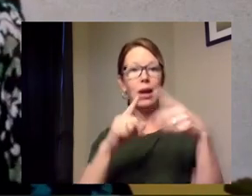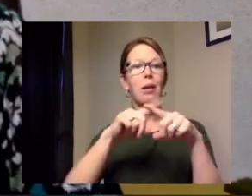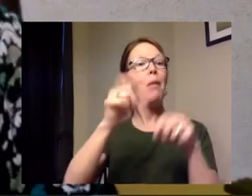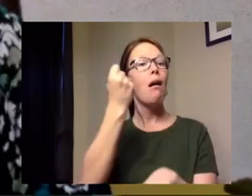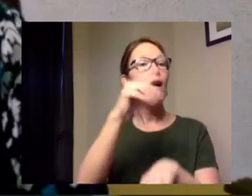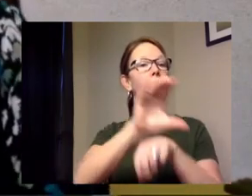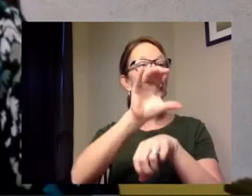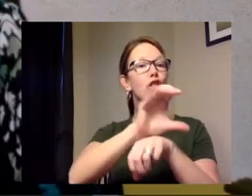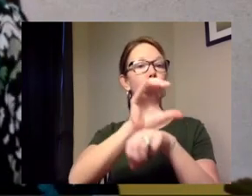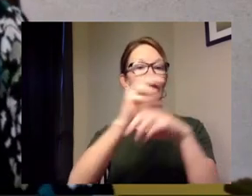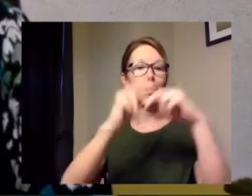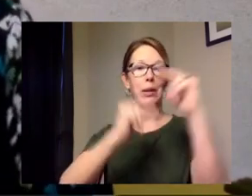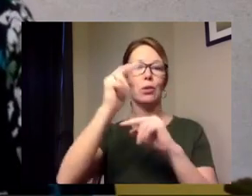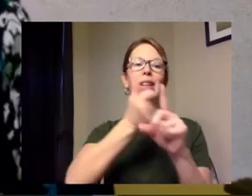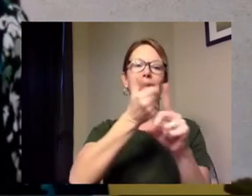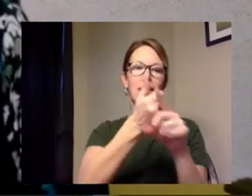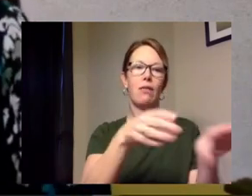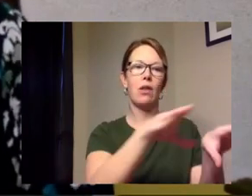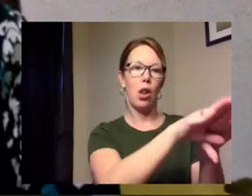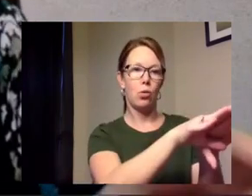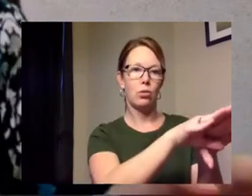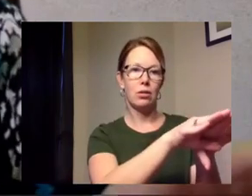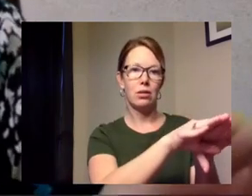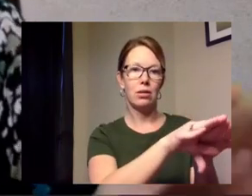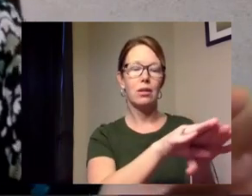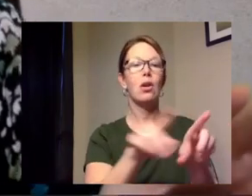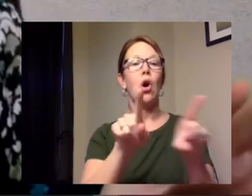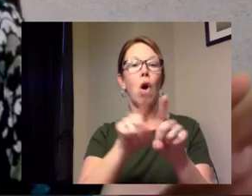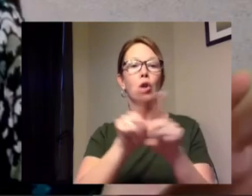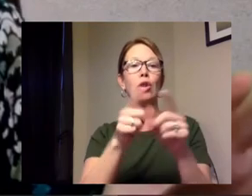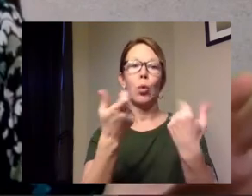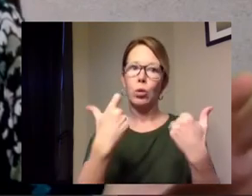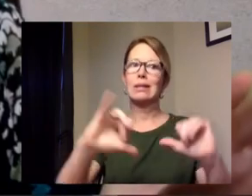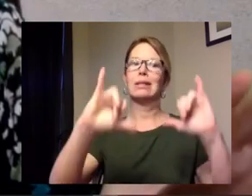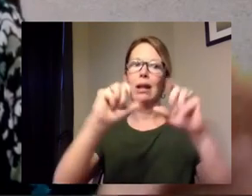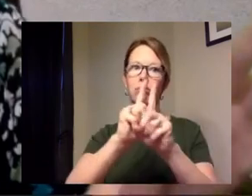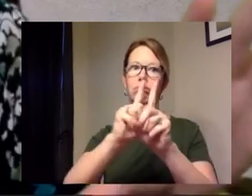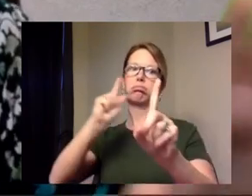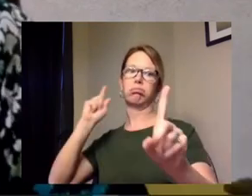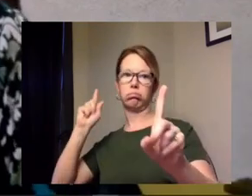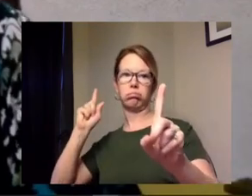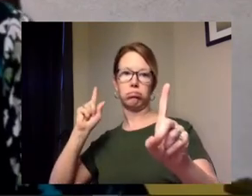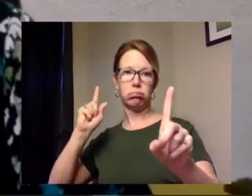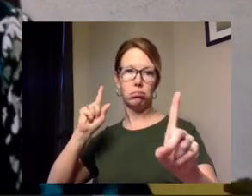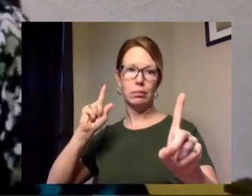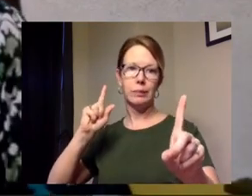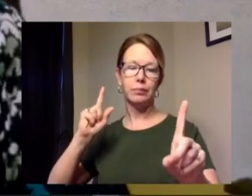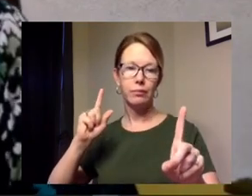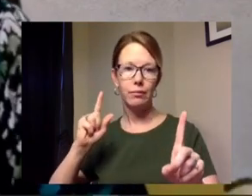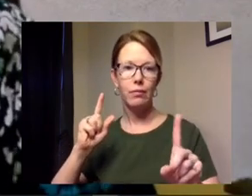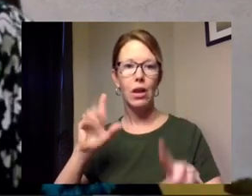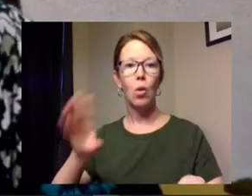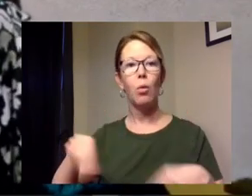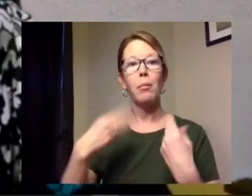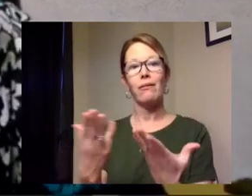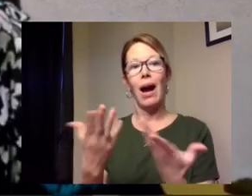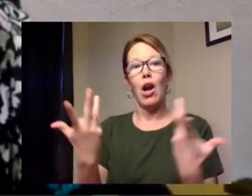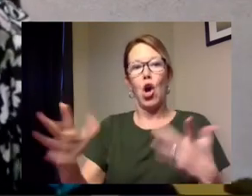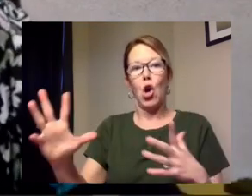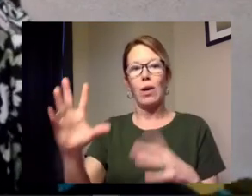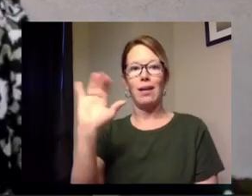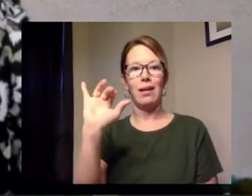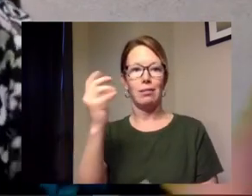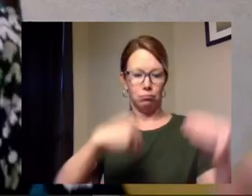closed and we are practicing distancing and we are um providing pre-packed bags of